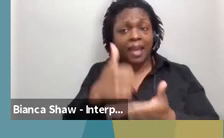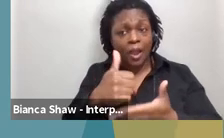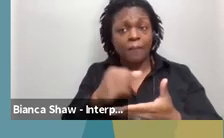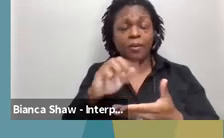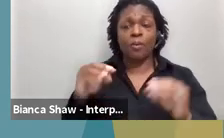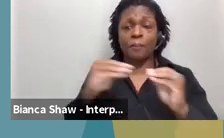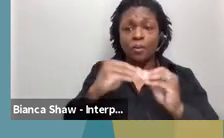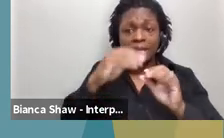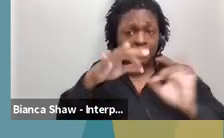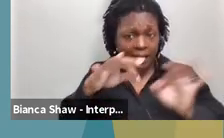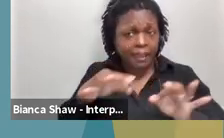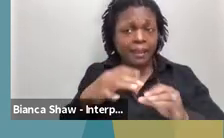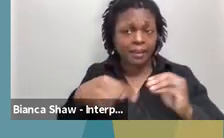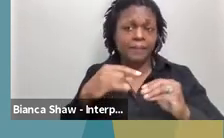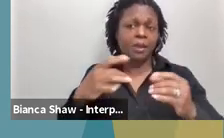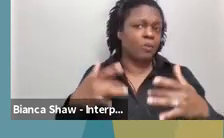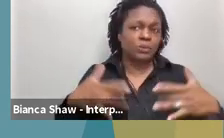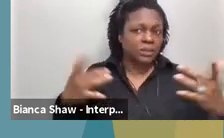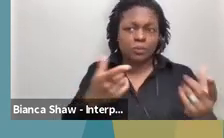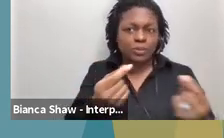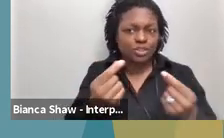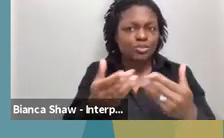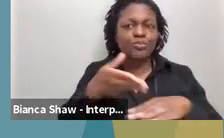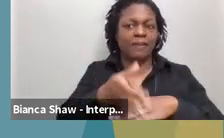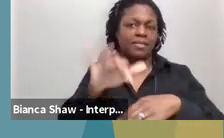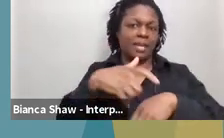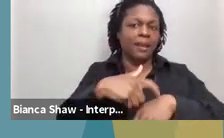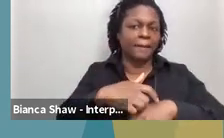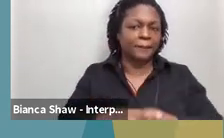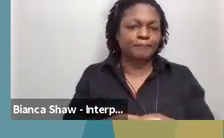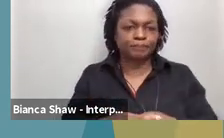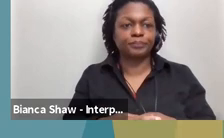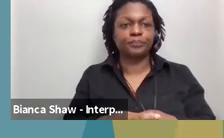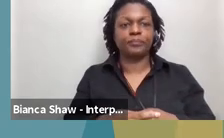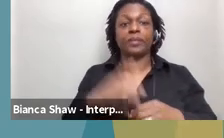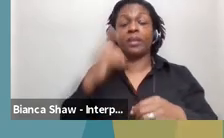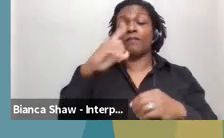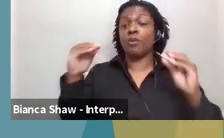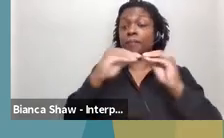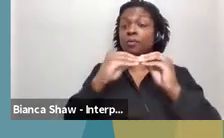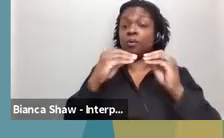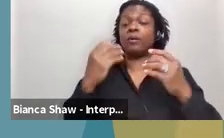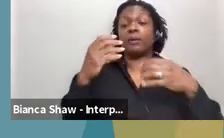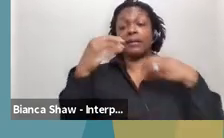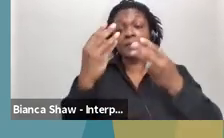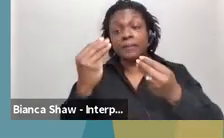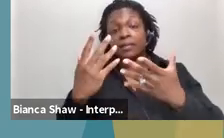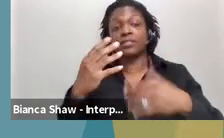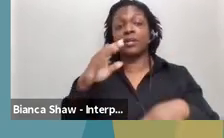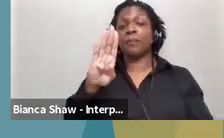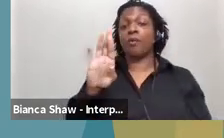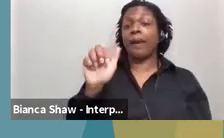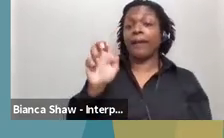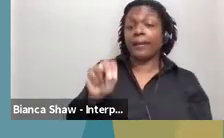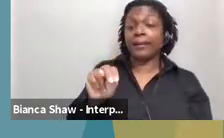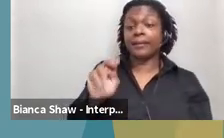And, um, for the Medicaid program supports and waiver, um, Brian Bennett is the, uh, point